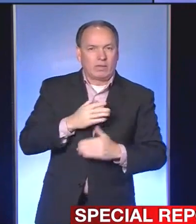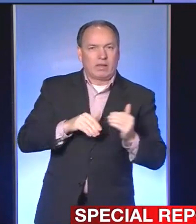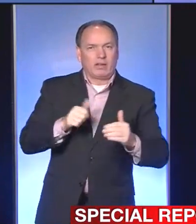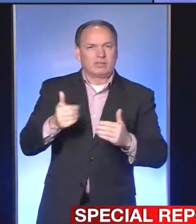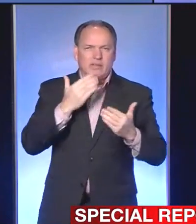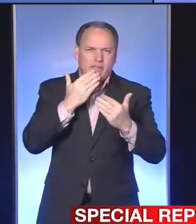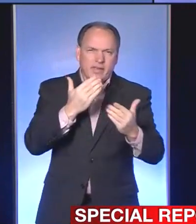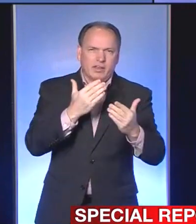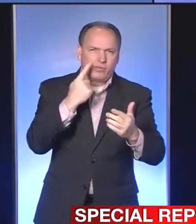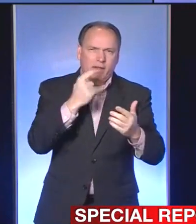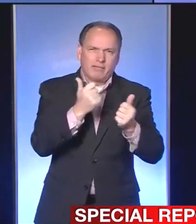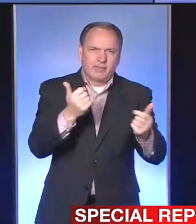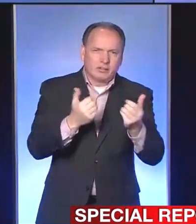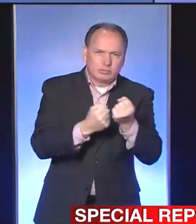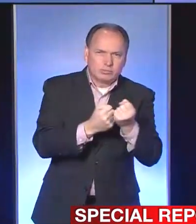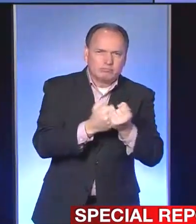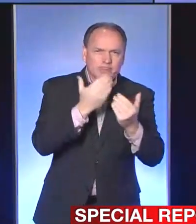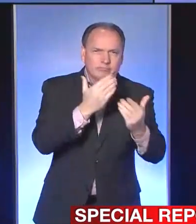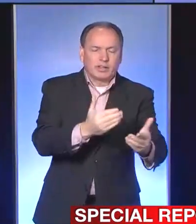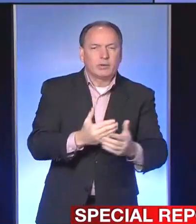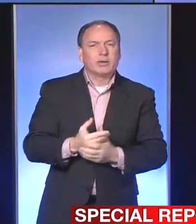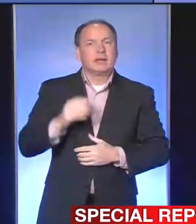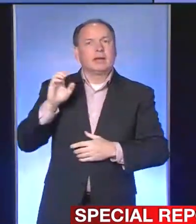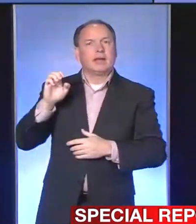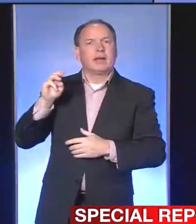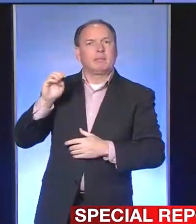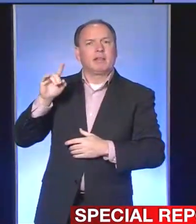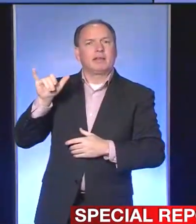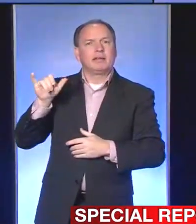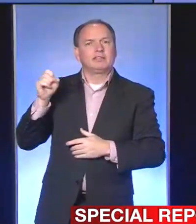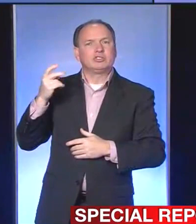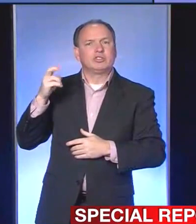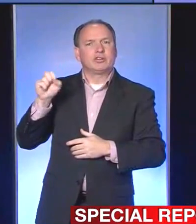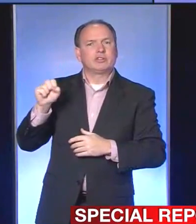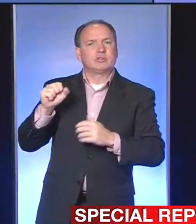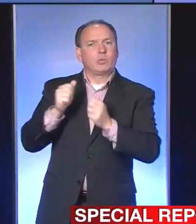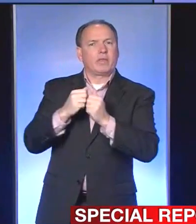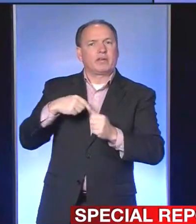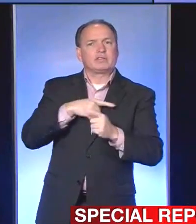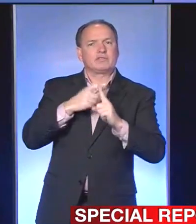doing. Emily Shears will be with us next from UPMC Hammett. Emily?